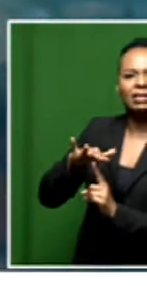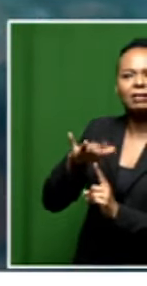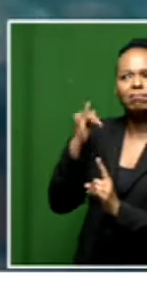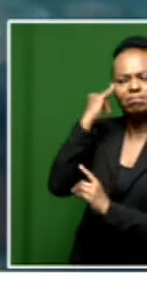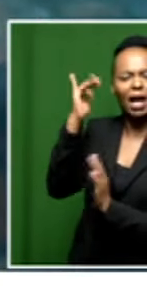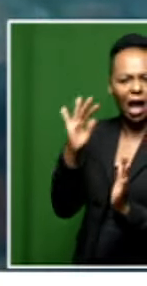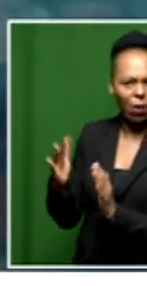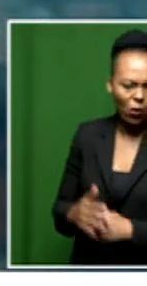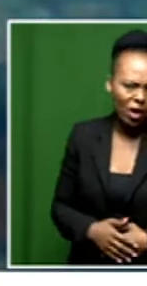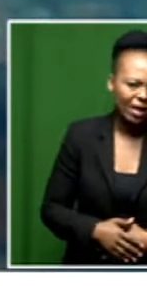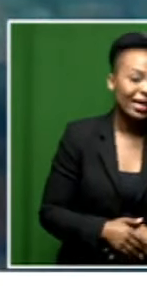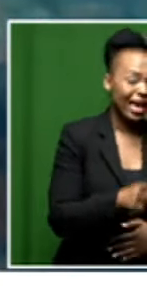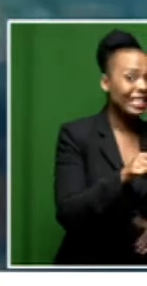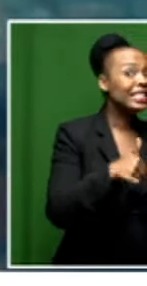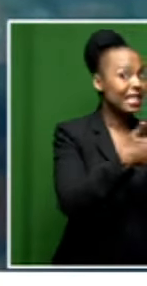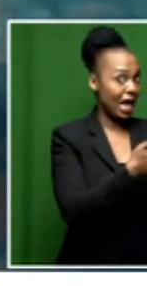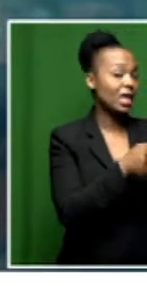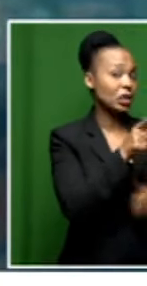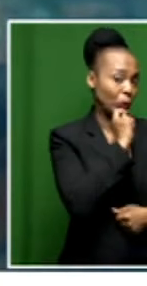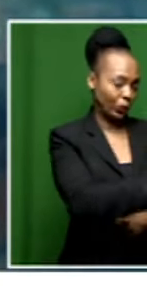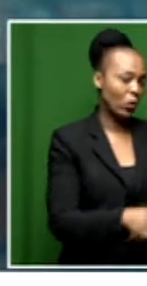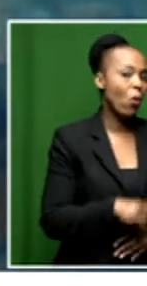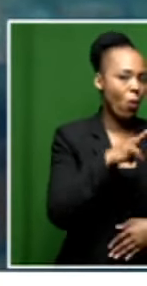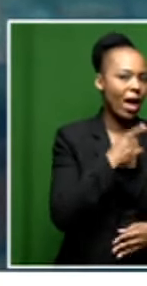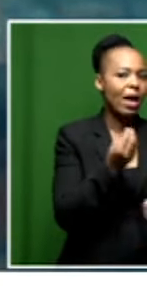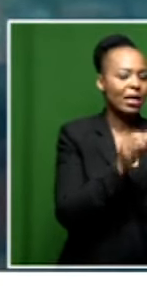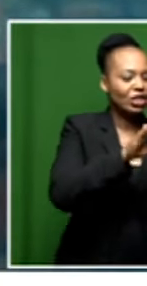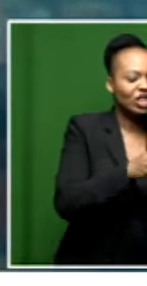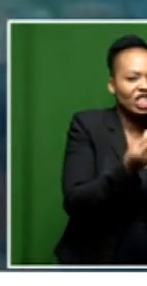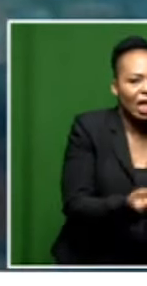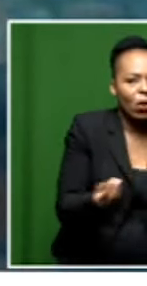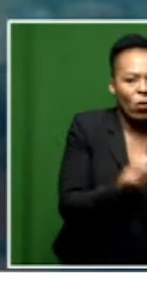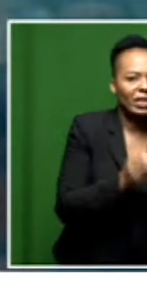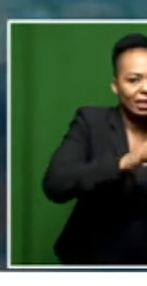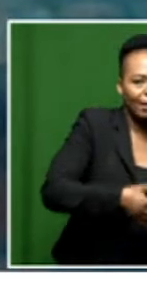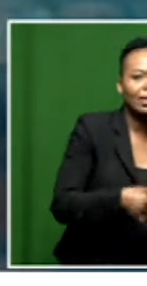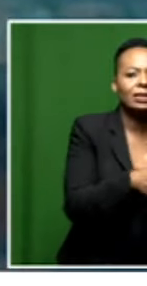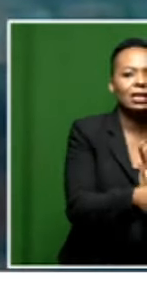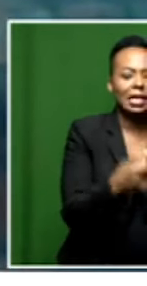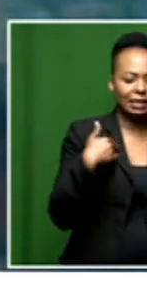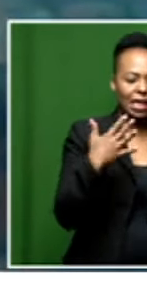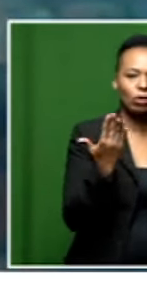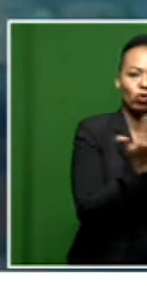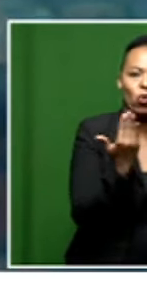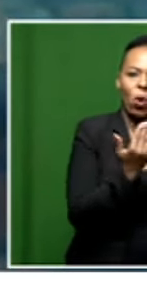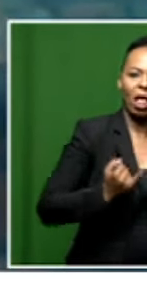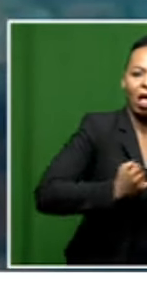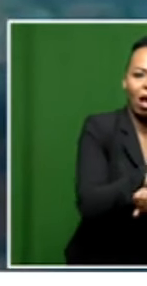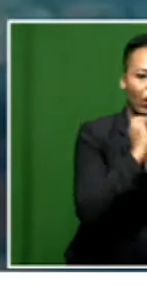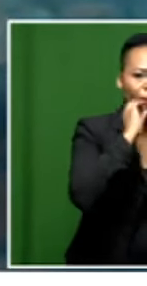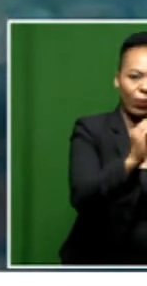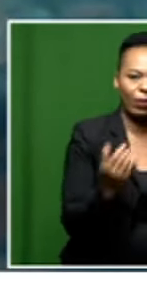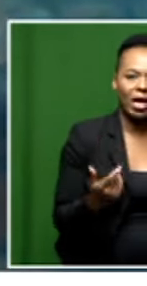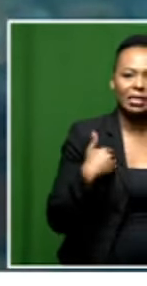the biggest challenges because children with disabilities sometimes do not start school at the same time or at the same